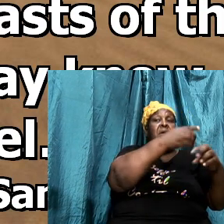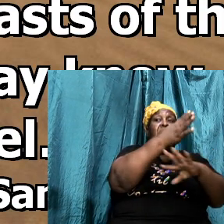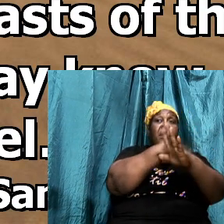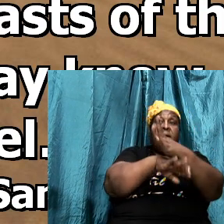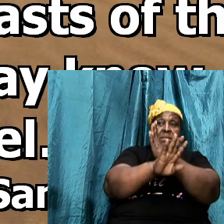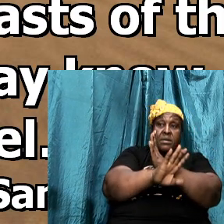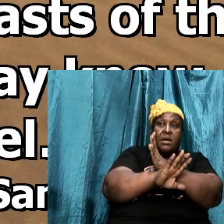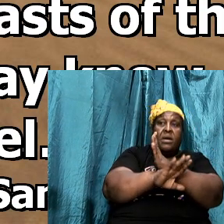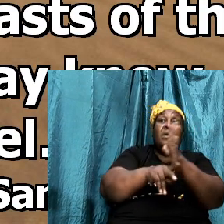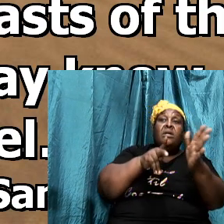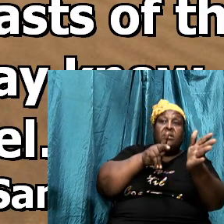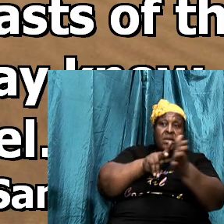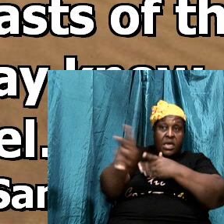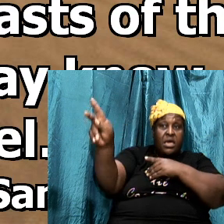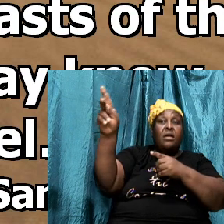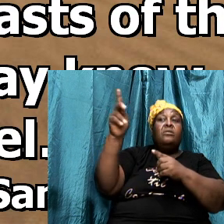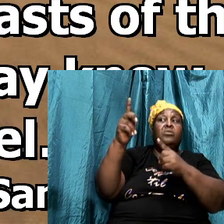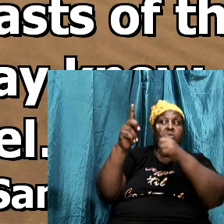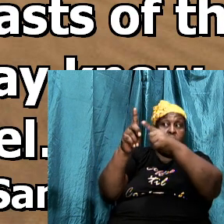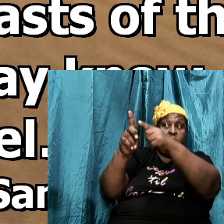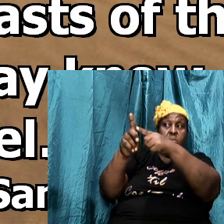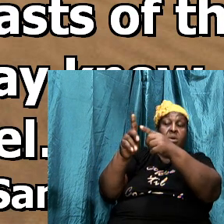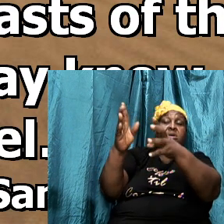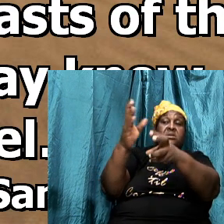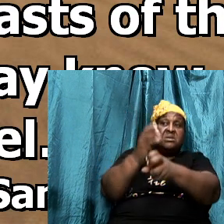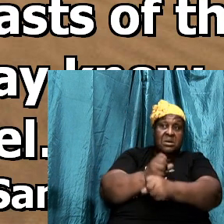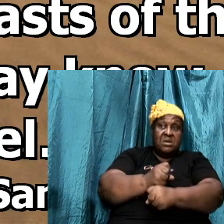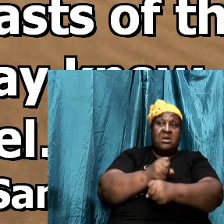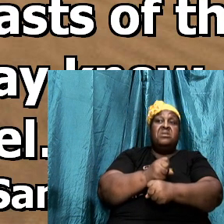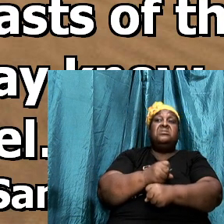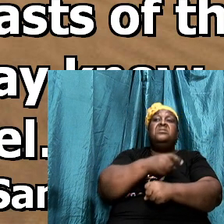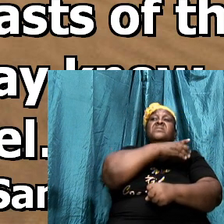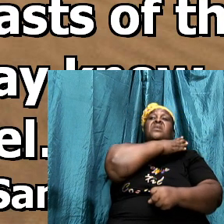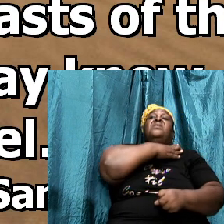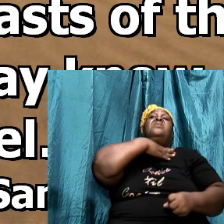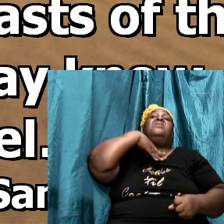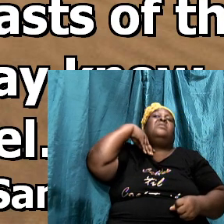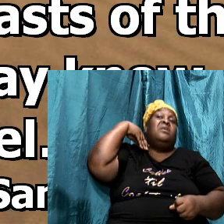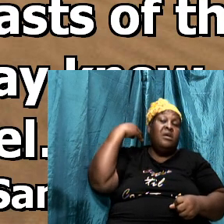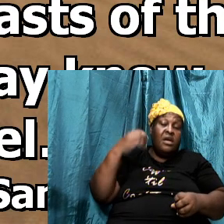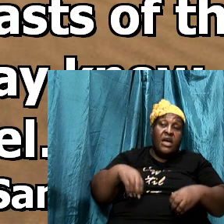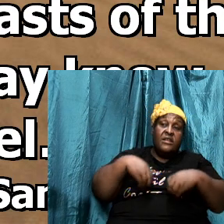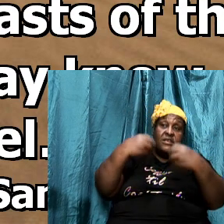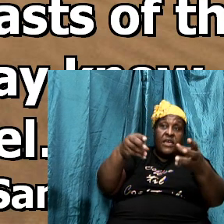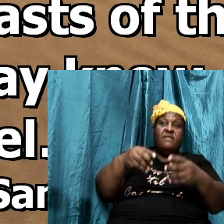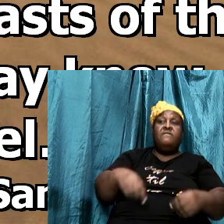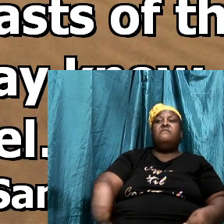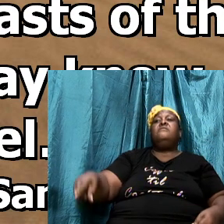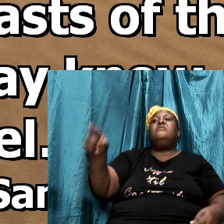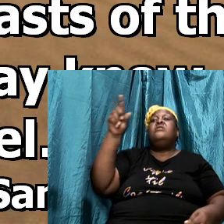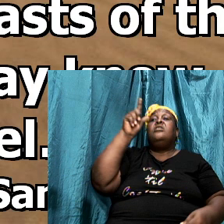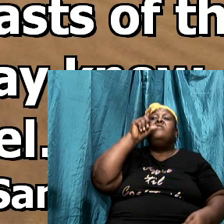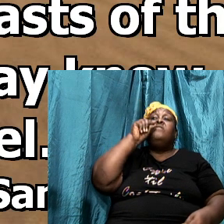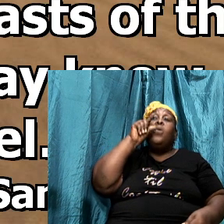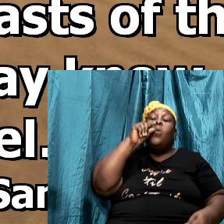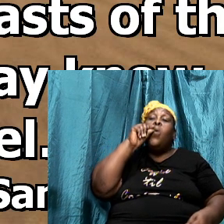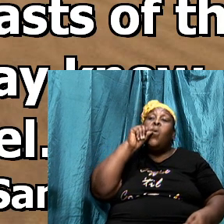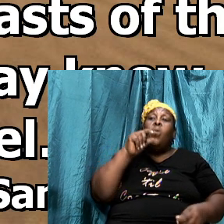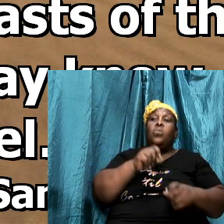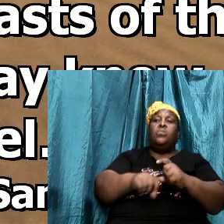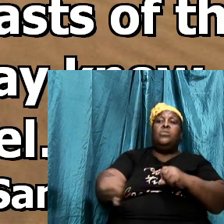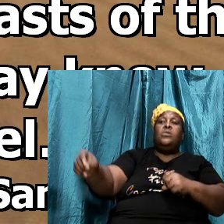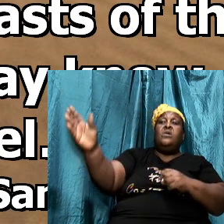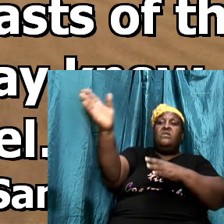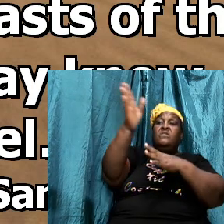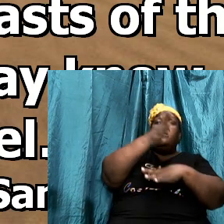from thee, and I will give the carcass of the host of the Philistine this day unto the foals of